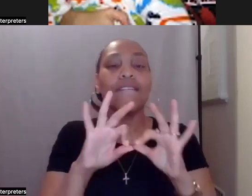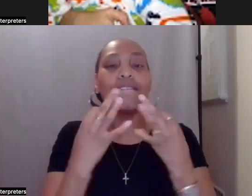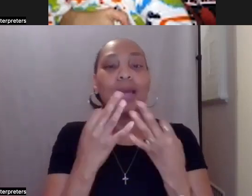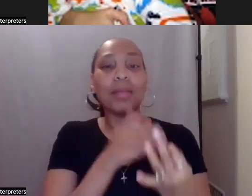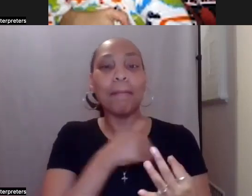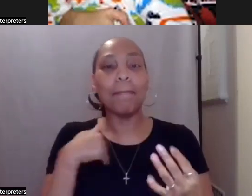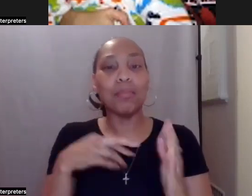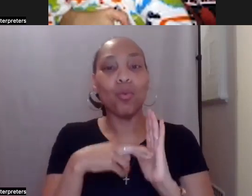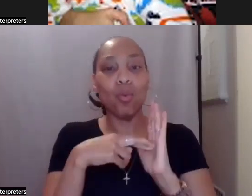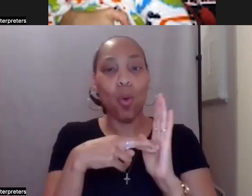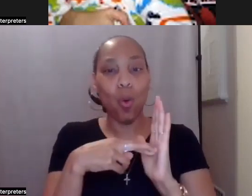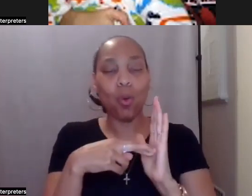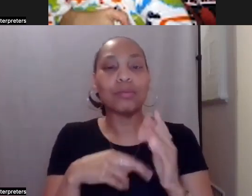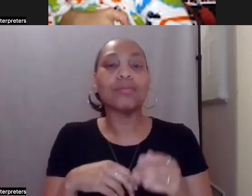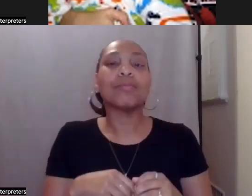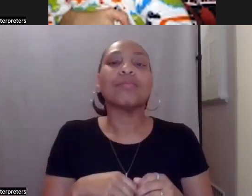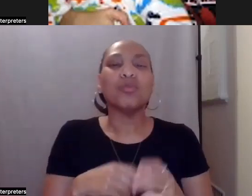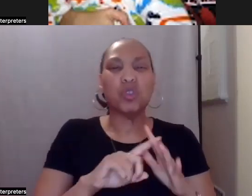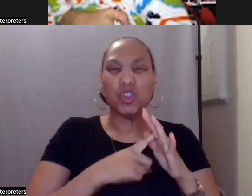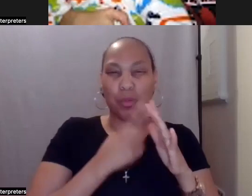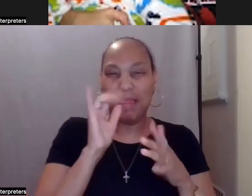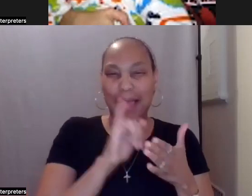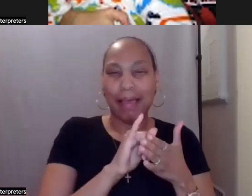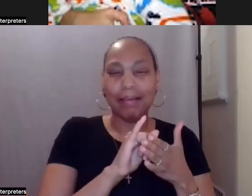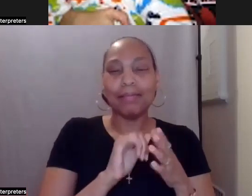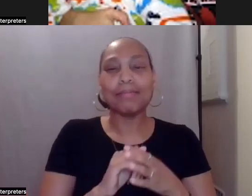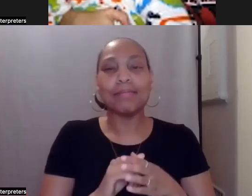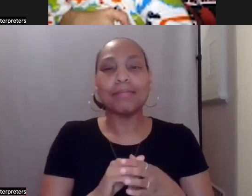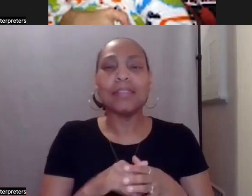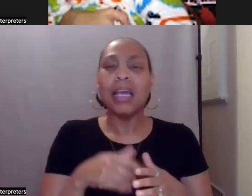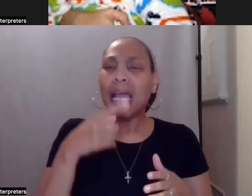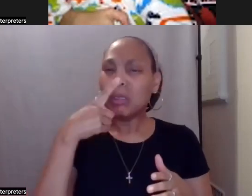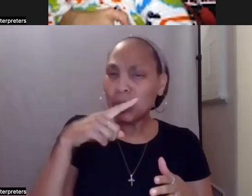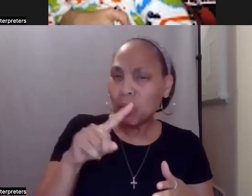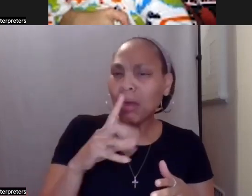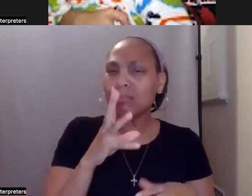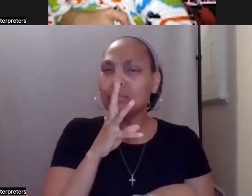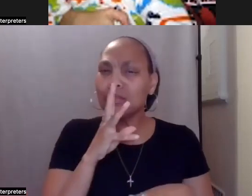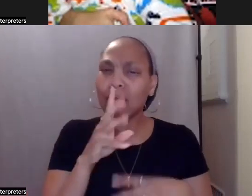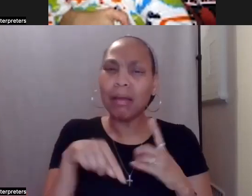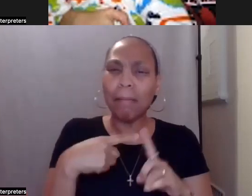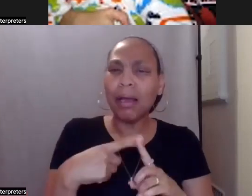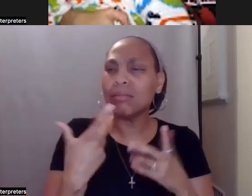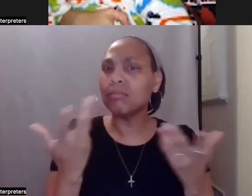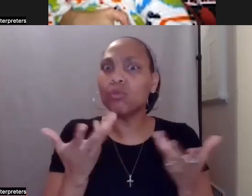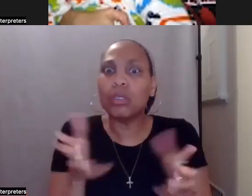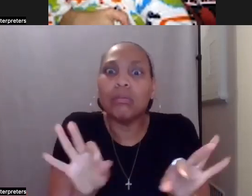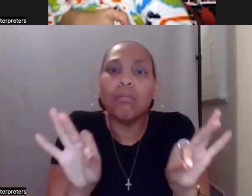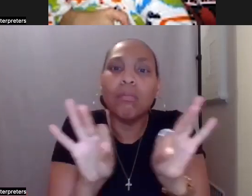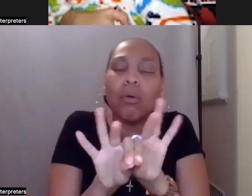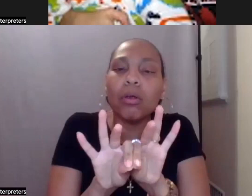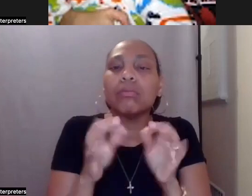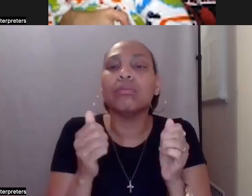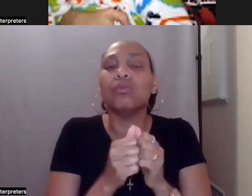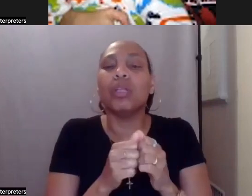don't we start there, Anne? And if you could just kind of talk to us about what's important in the self-directed